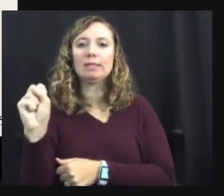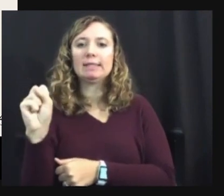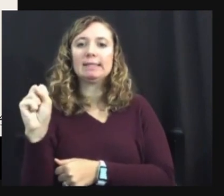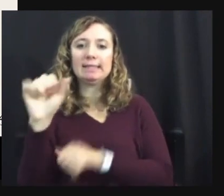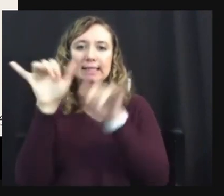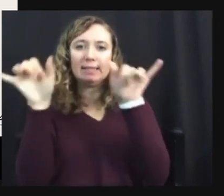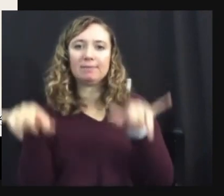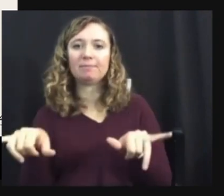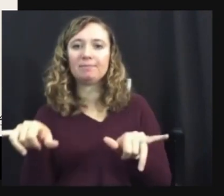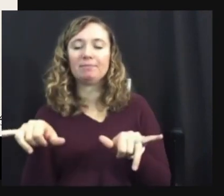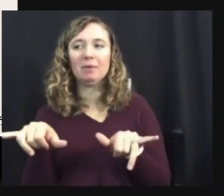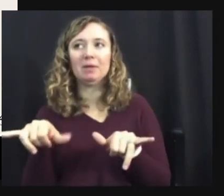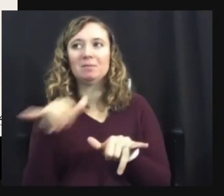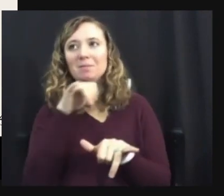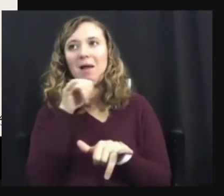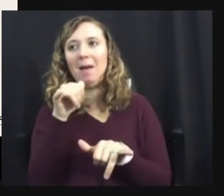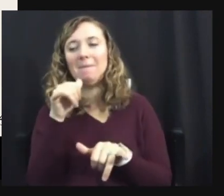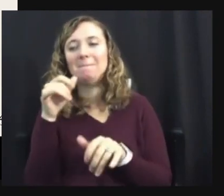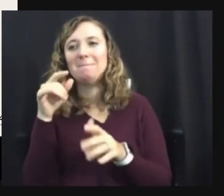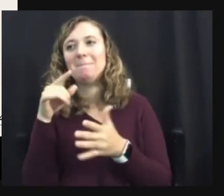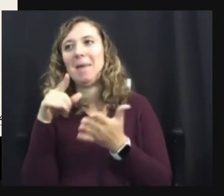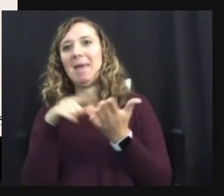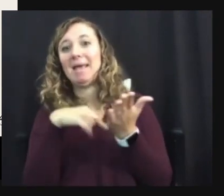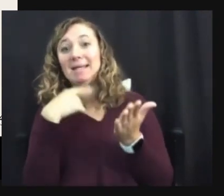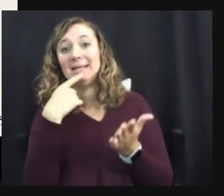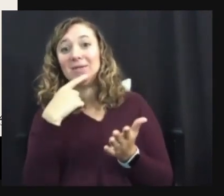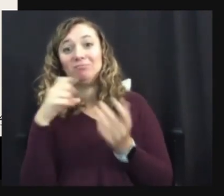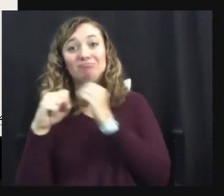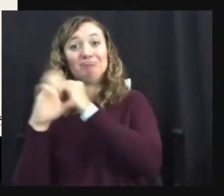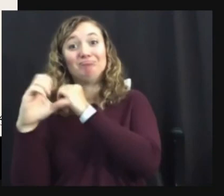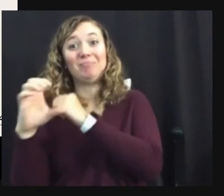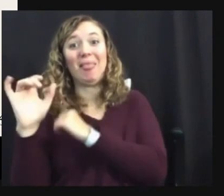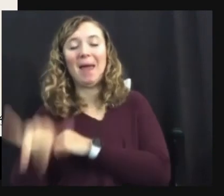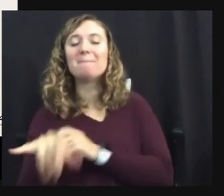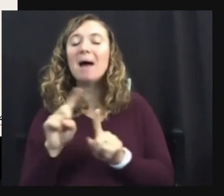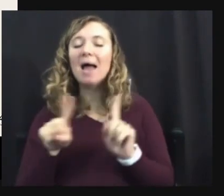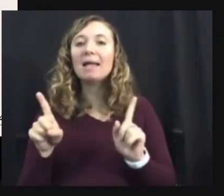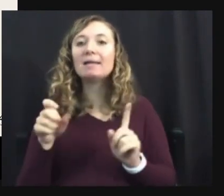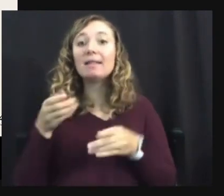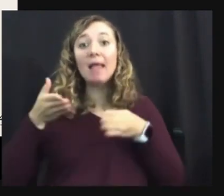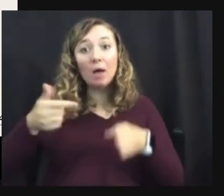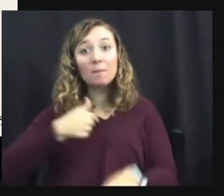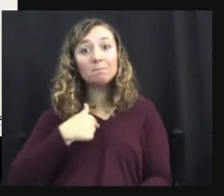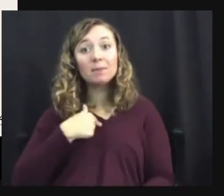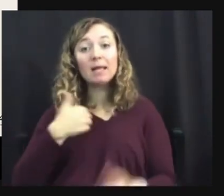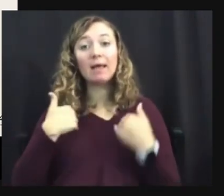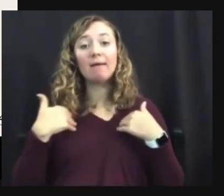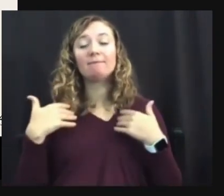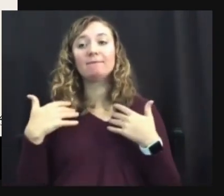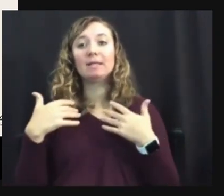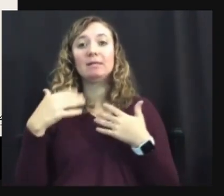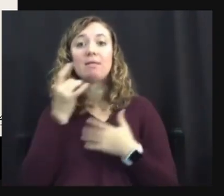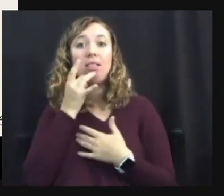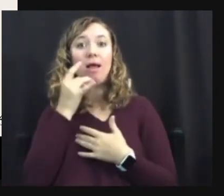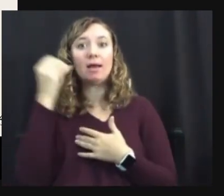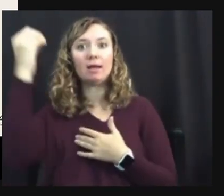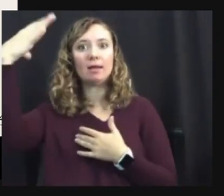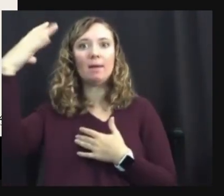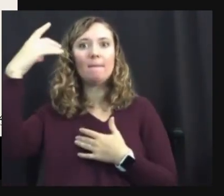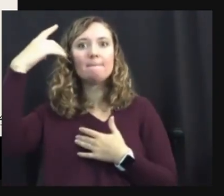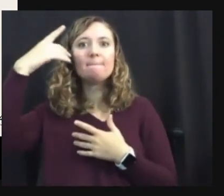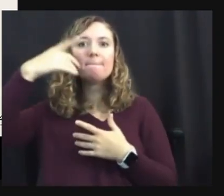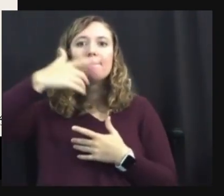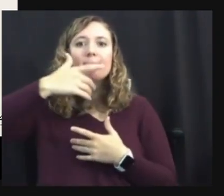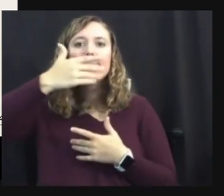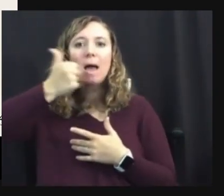I know I didn't get paid for that. Um, but it, it allows me to have the lighting the way that works best for my eyes. Cause I